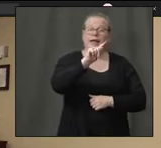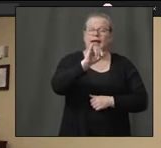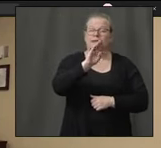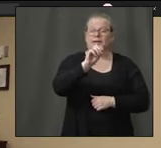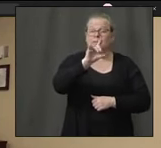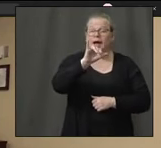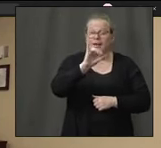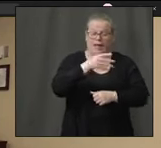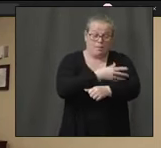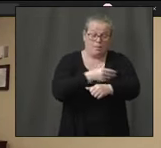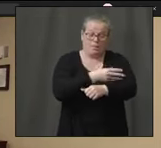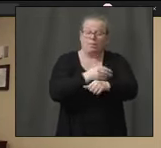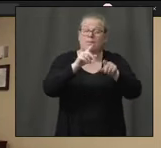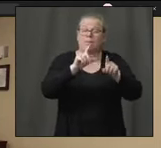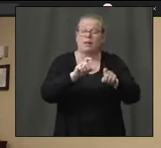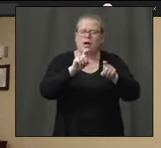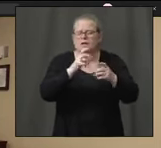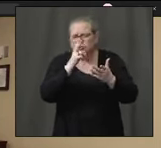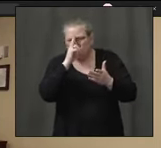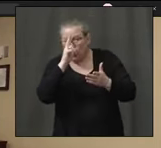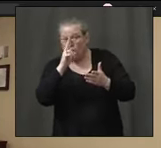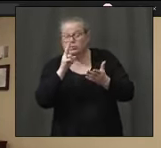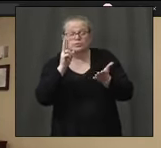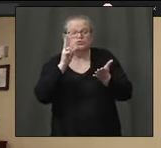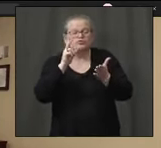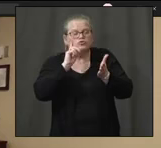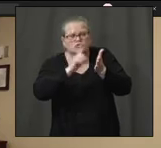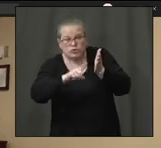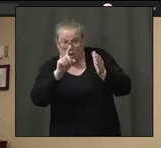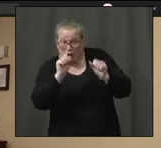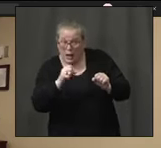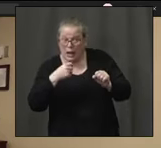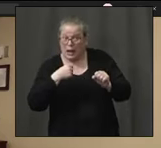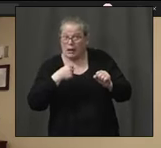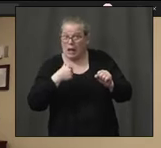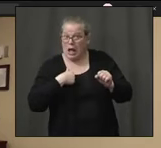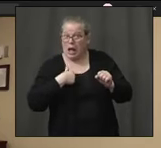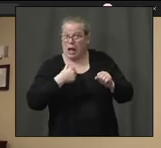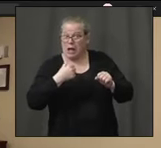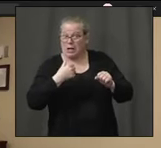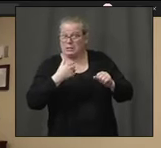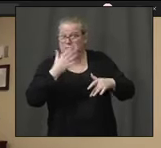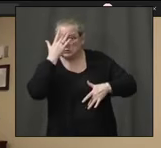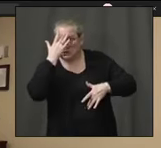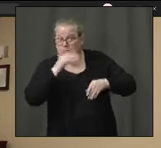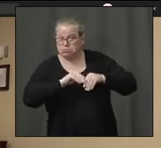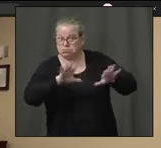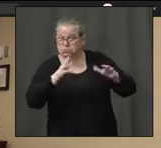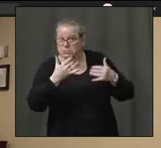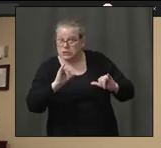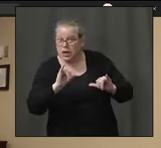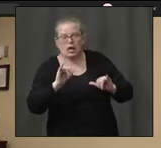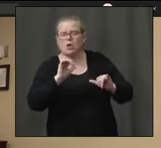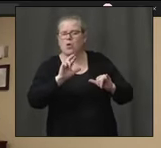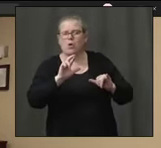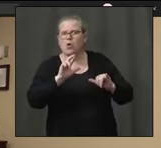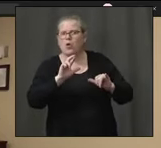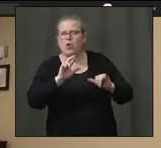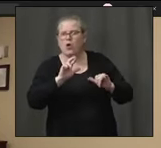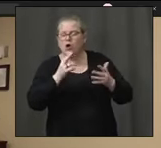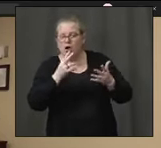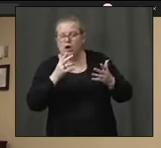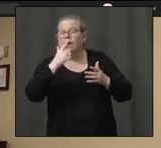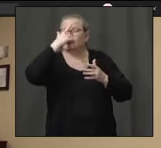and the patients, mask wearing and other basic sort of steps needs to be taken. But because it's a blood sample, there's no risk for